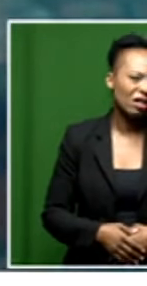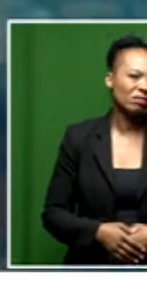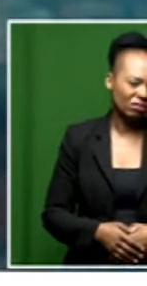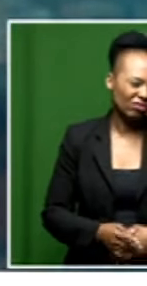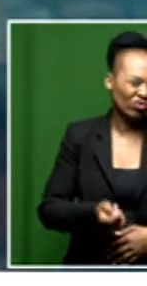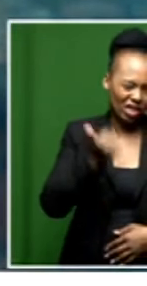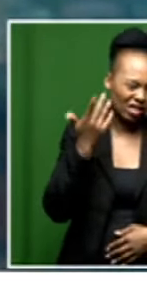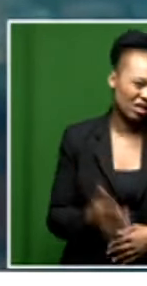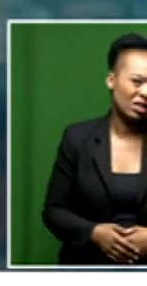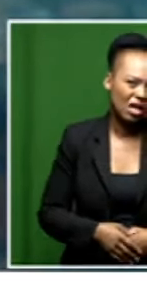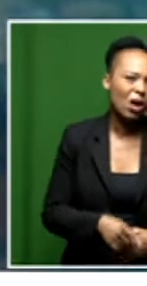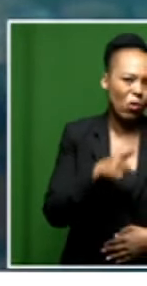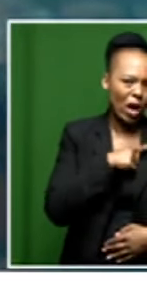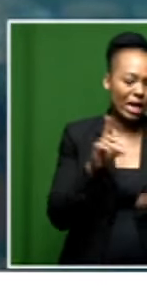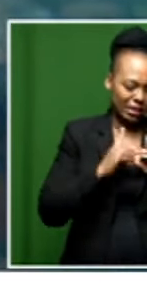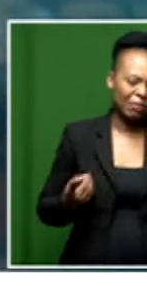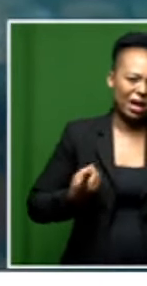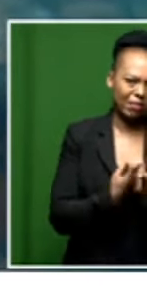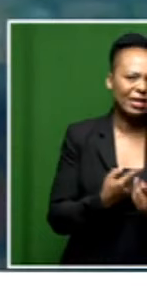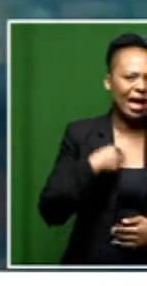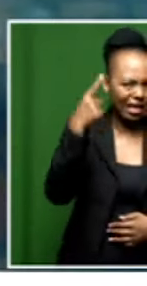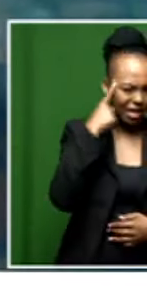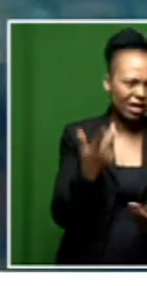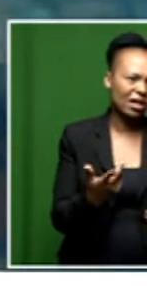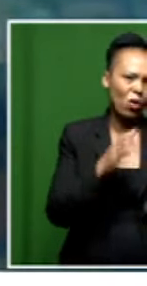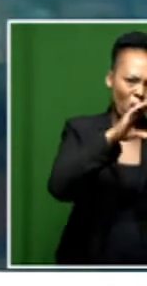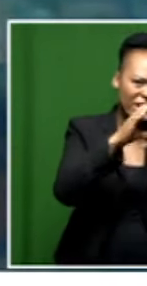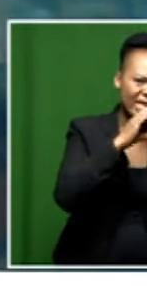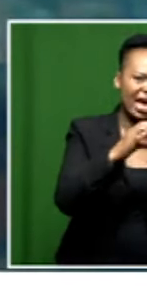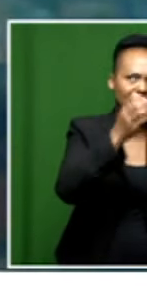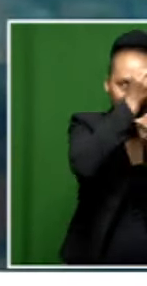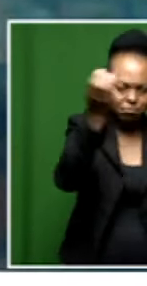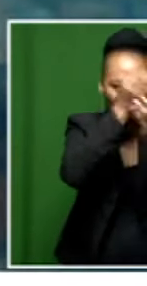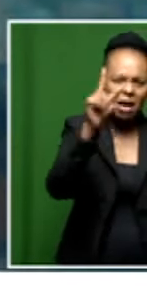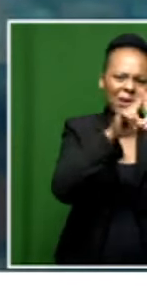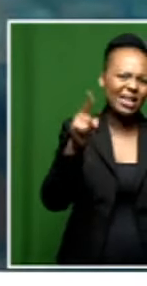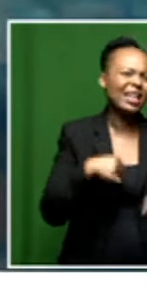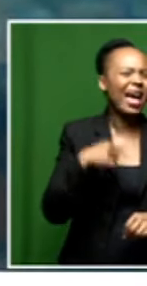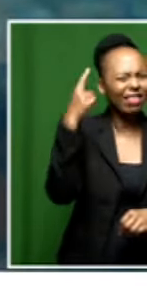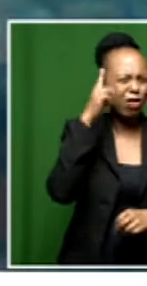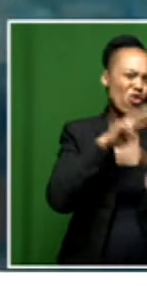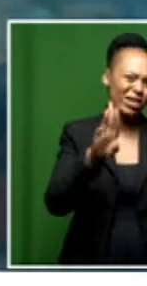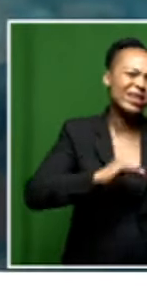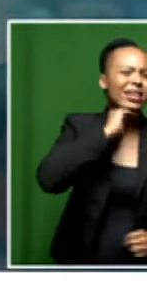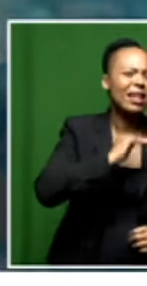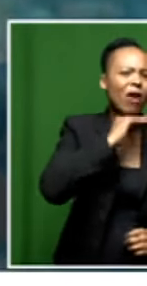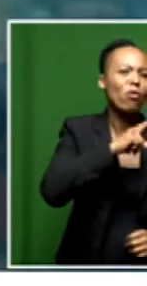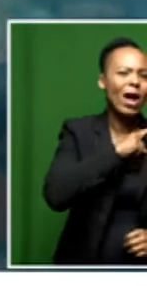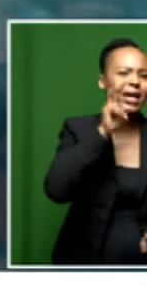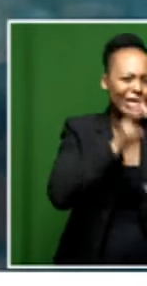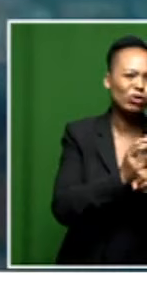I will accede to that, that maybe we do communicate, but maybe we are not communicating enough because we should communicate 365